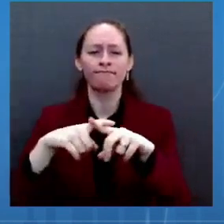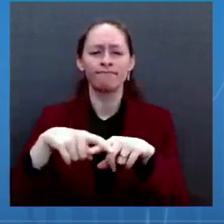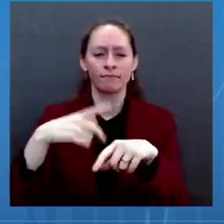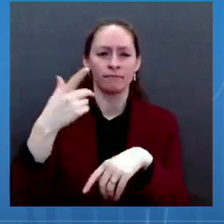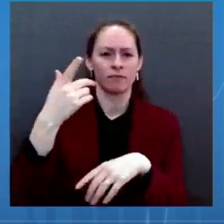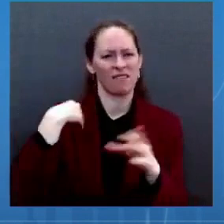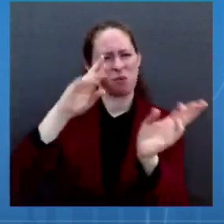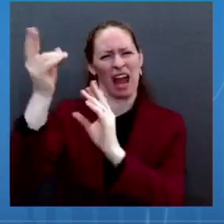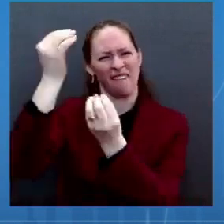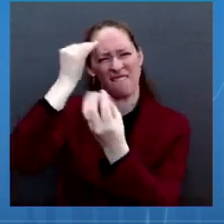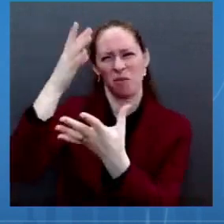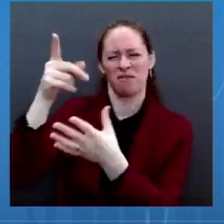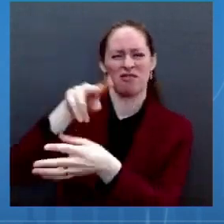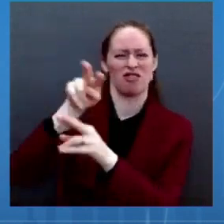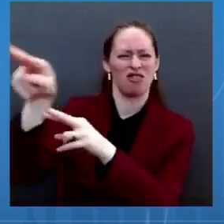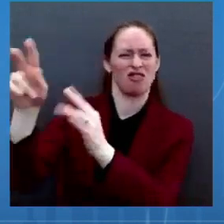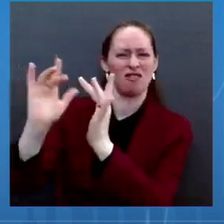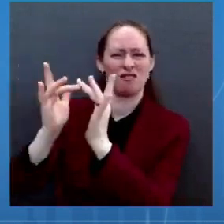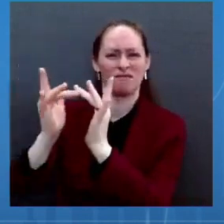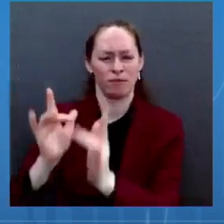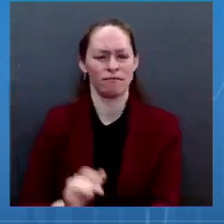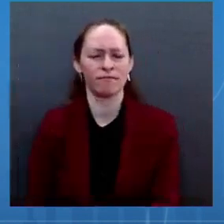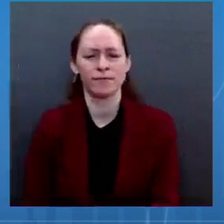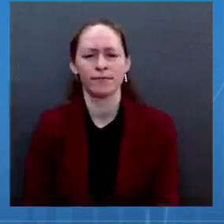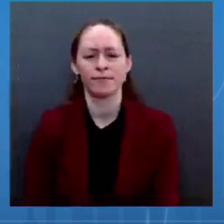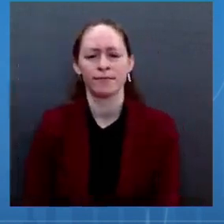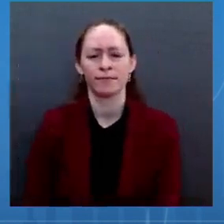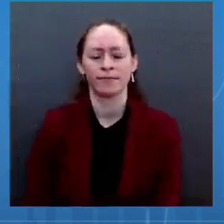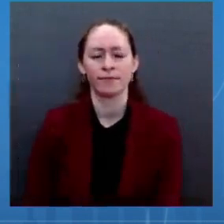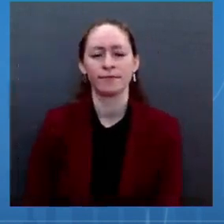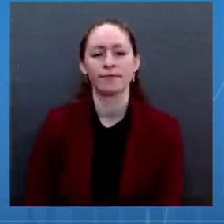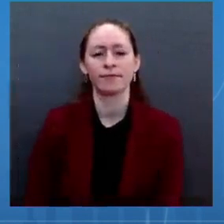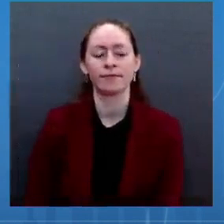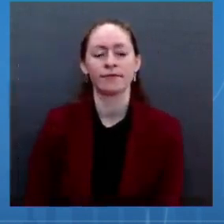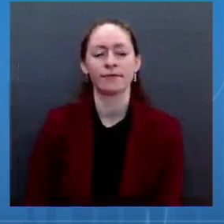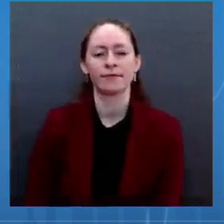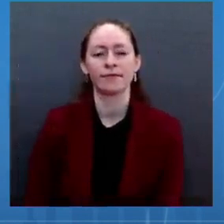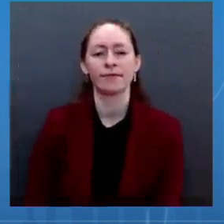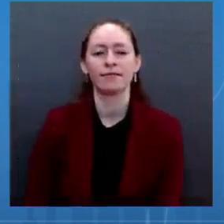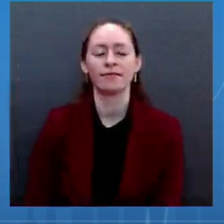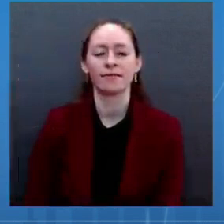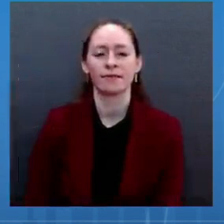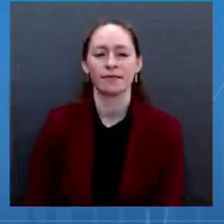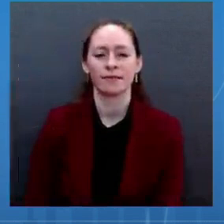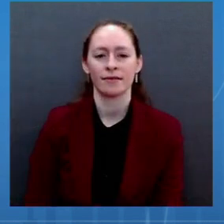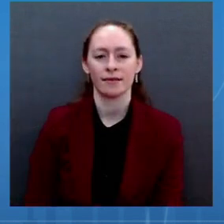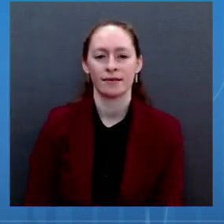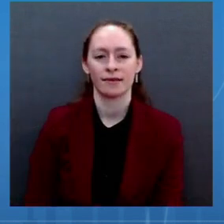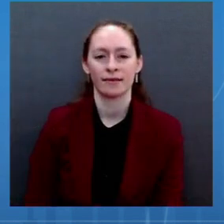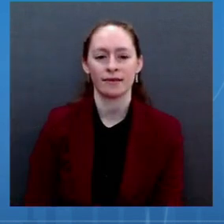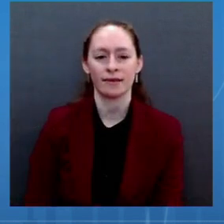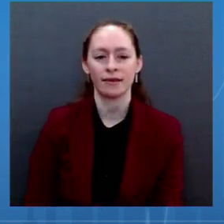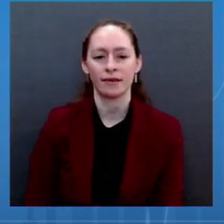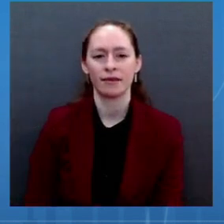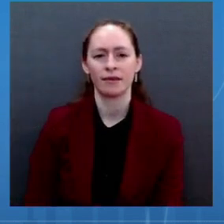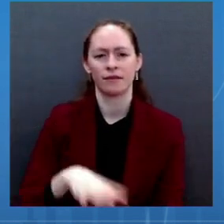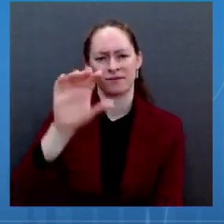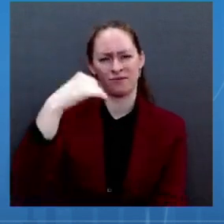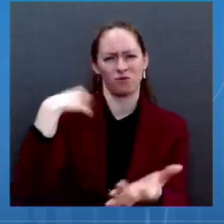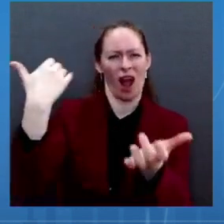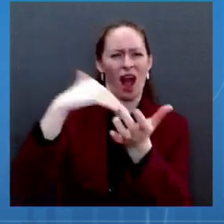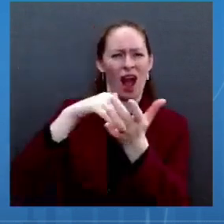if they receive their primary series of vaccines. So if you think about the different requirements, I think you mentioned travel,